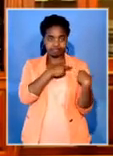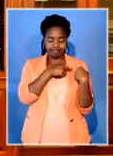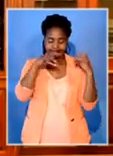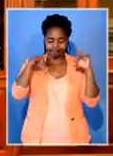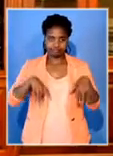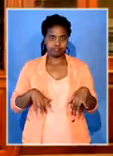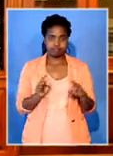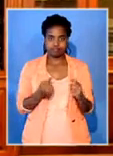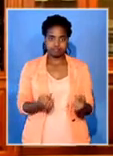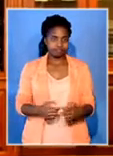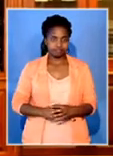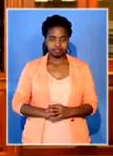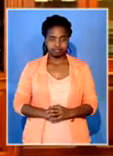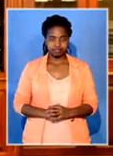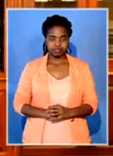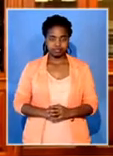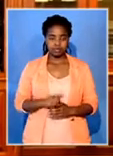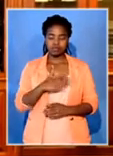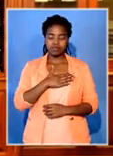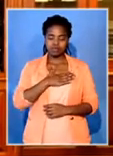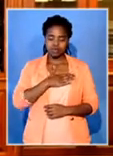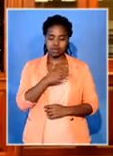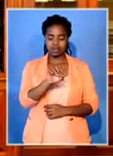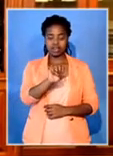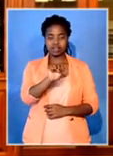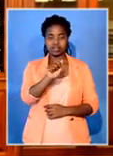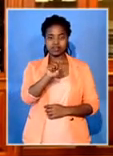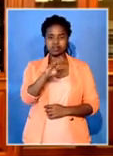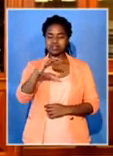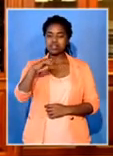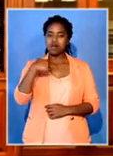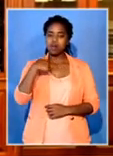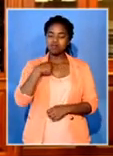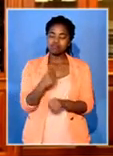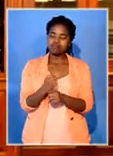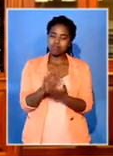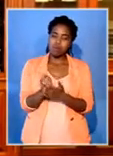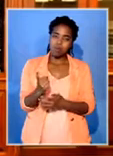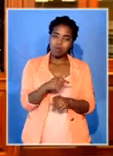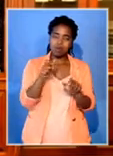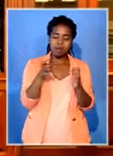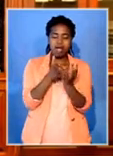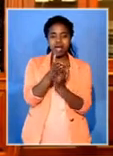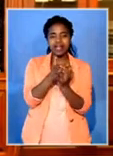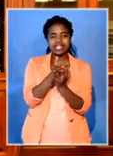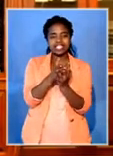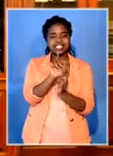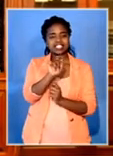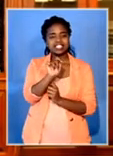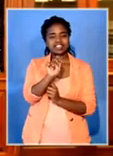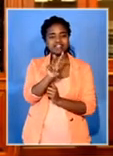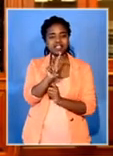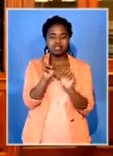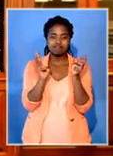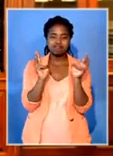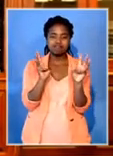SABC signal. As you know, being a public broadcaster, it's very important that there is access by everybody